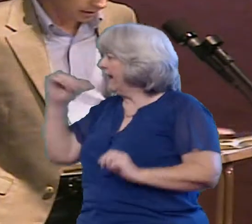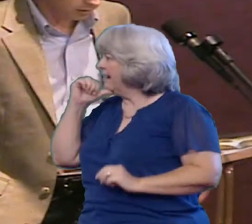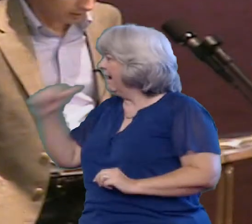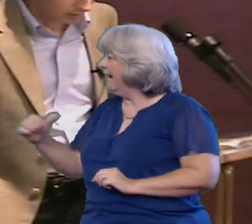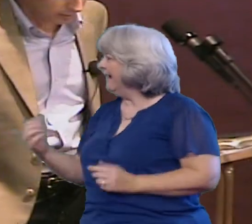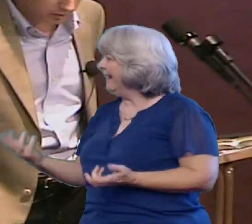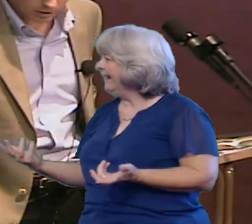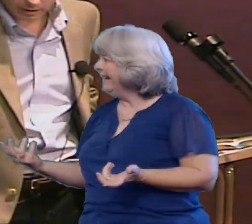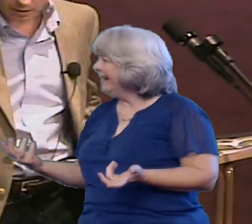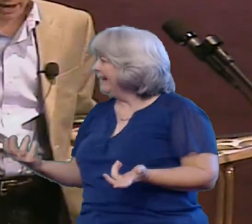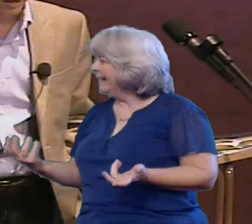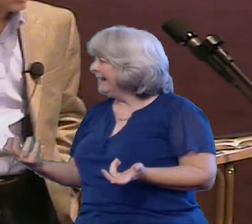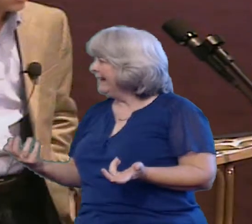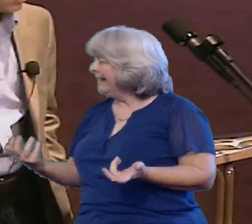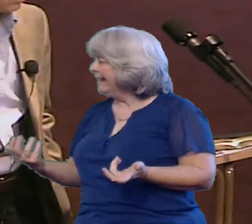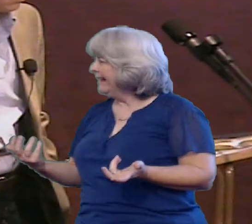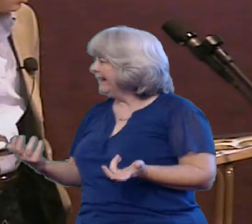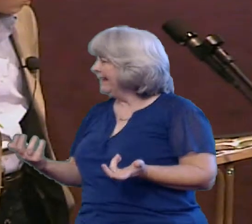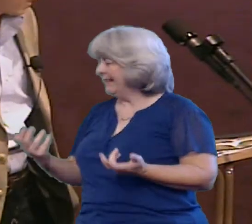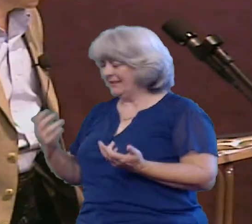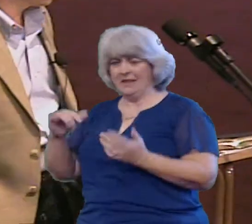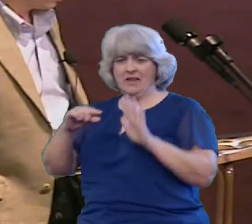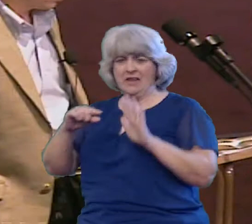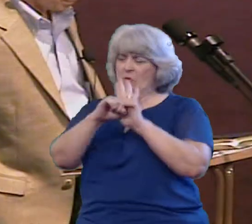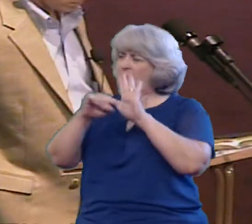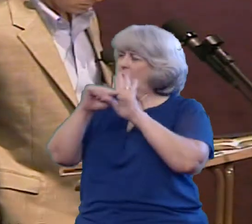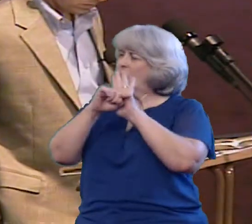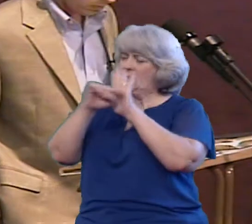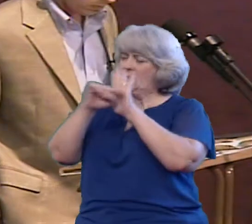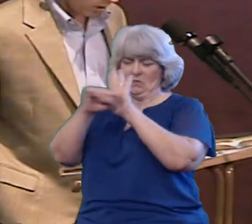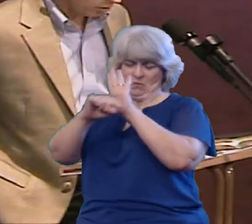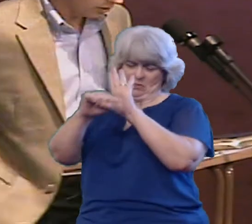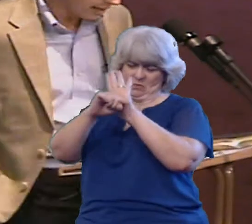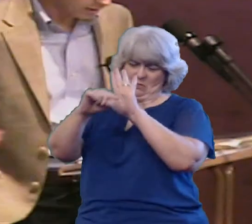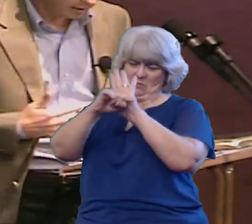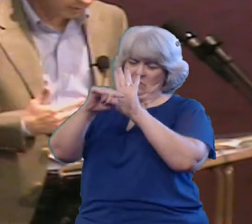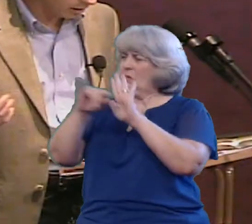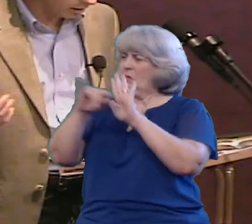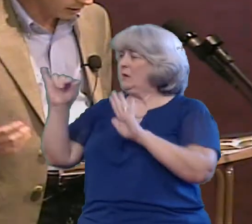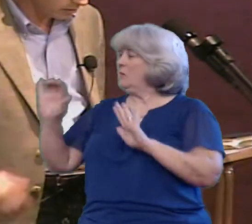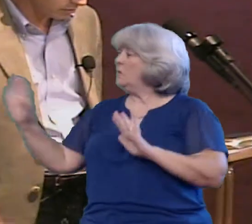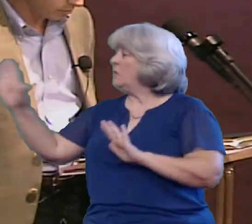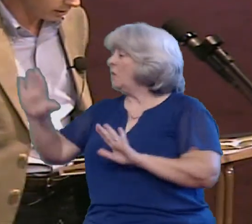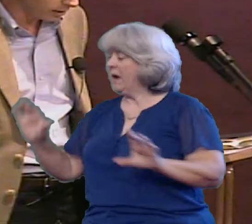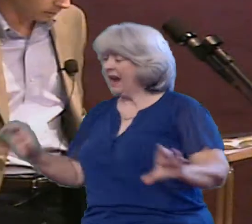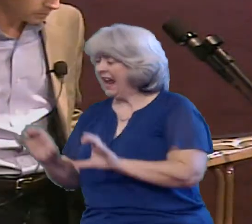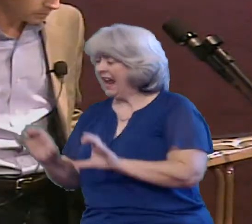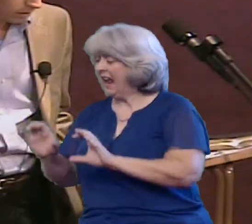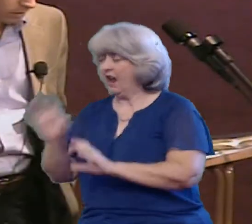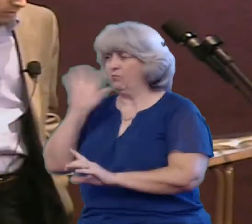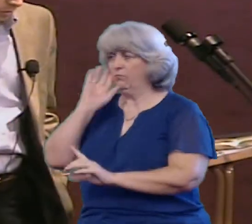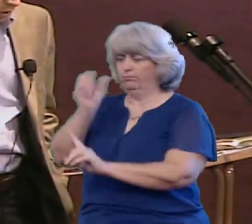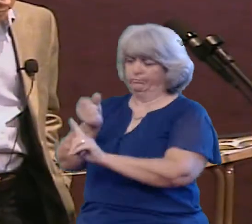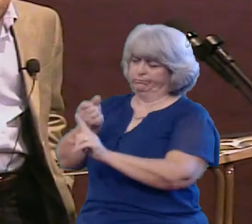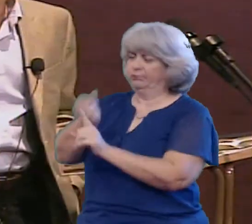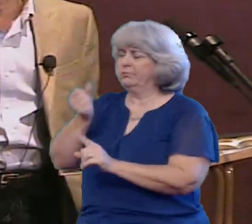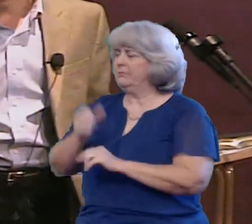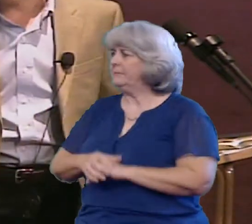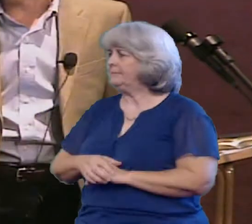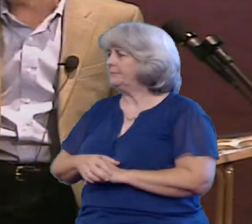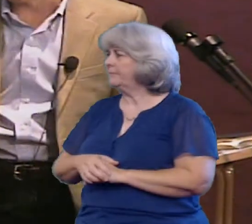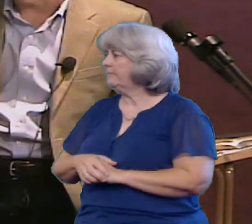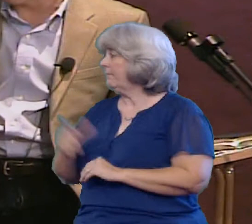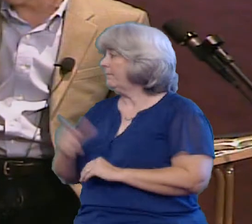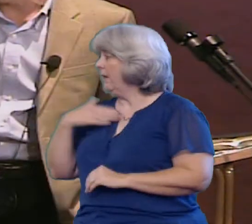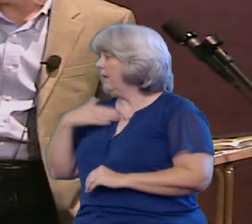impacts your actions You see negativity can affect us every day We have a bad day